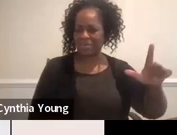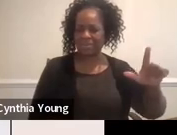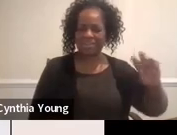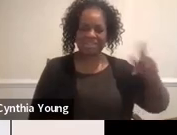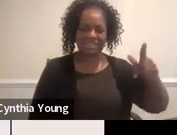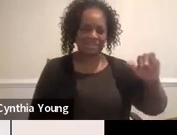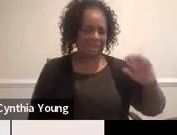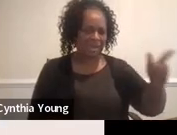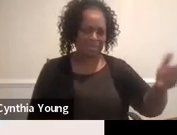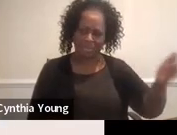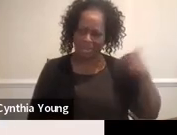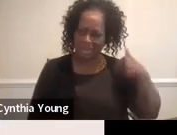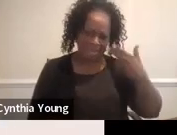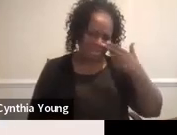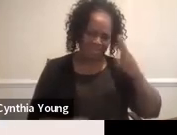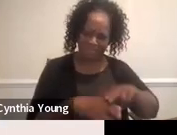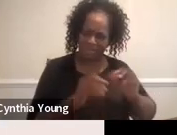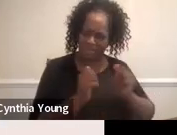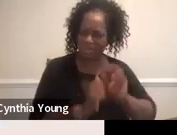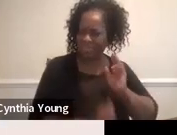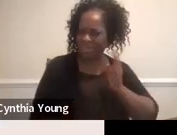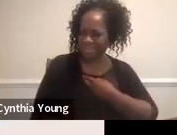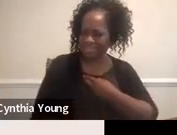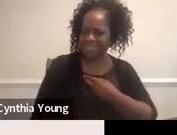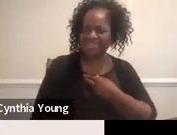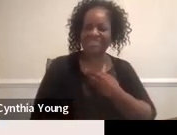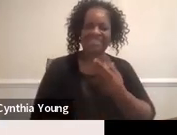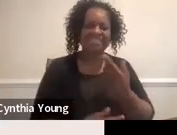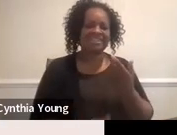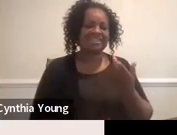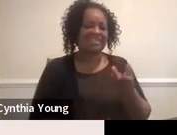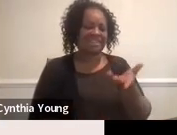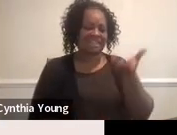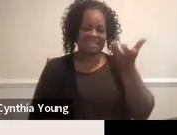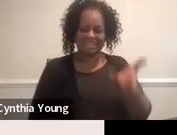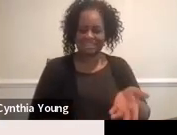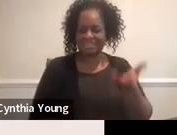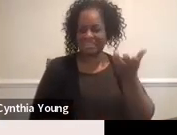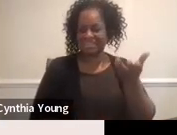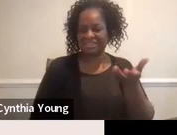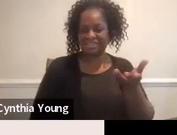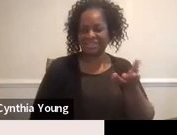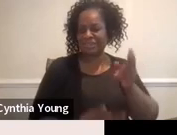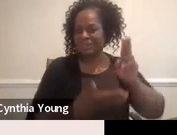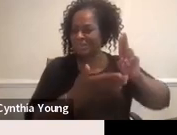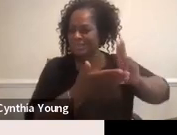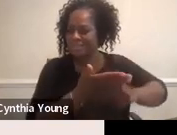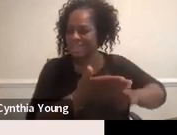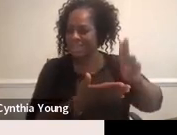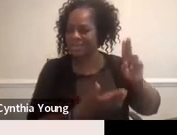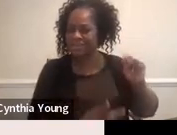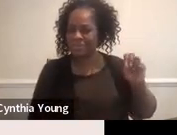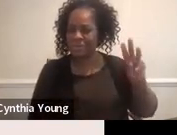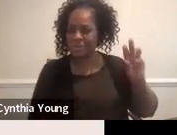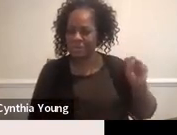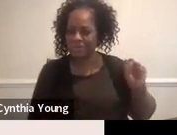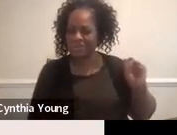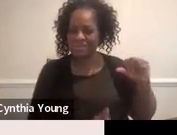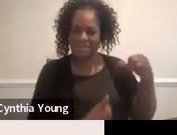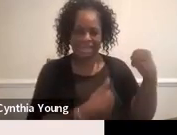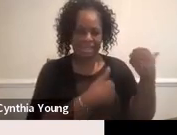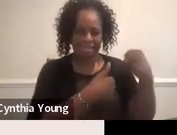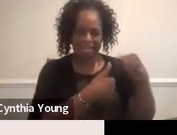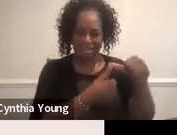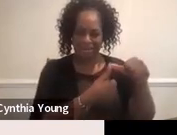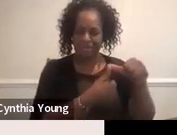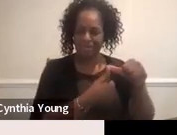fun with us. Um, this is to sign up for the newsletter that, um, Carly put the link